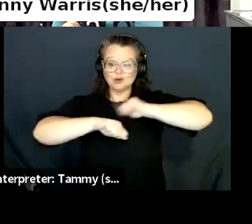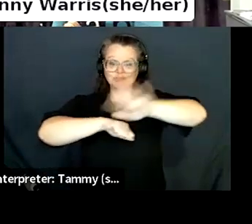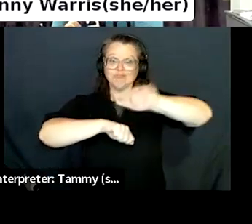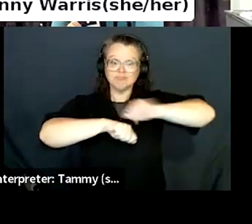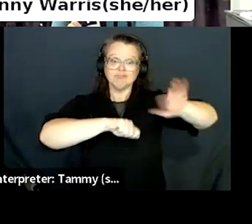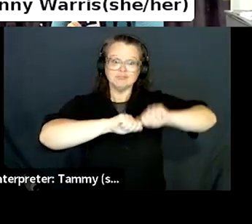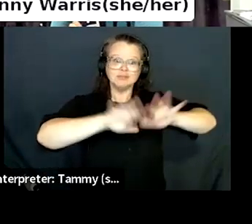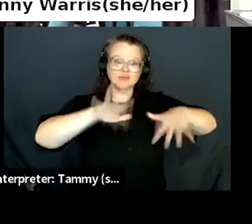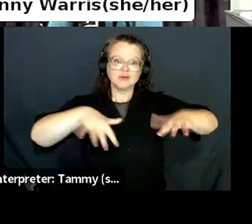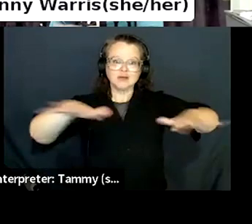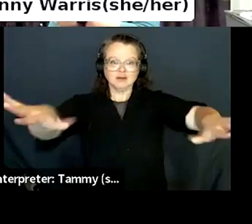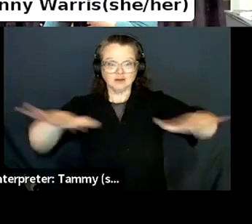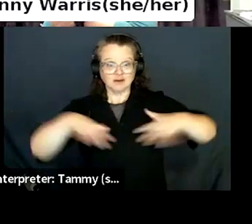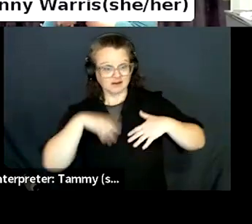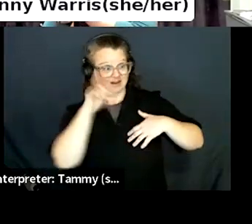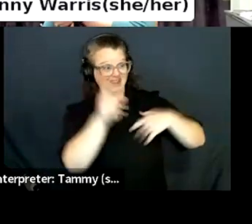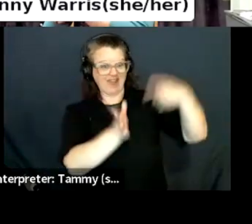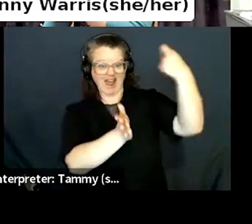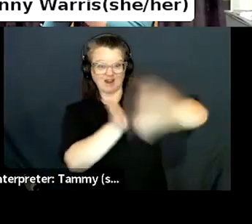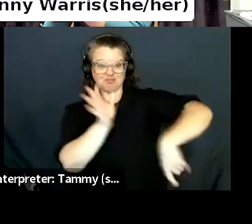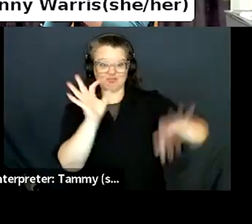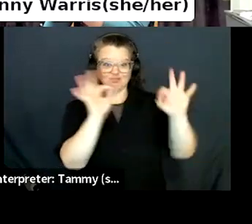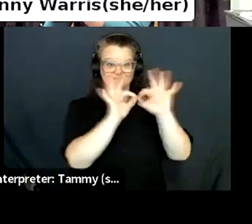then take three weeks to get someone a book.